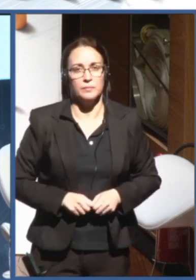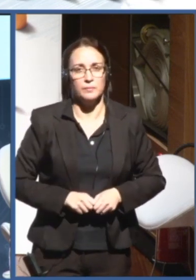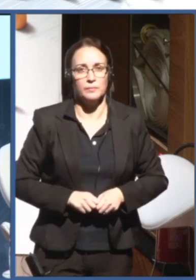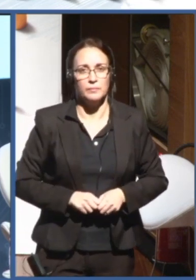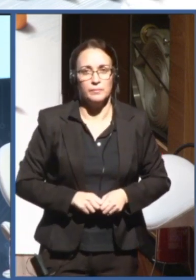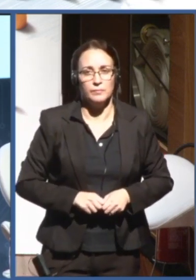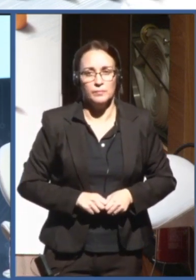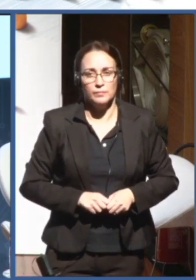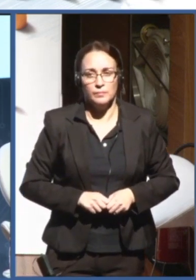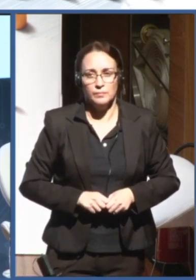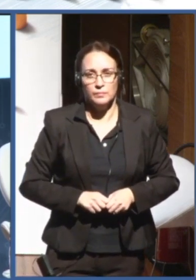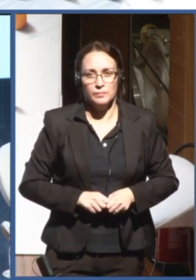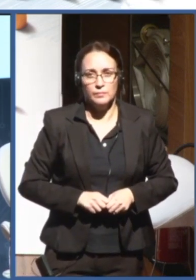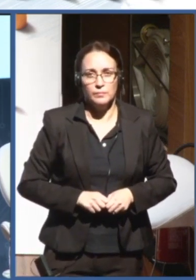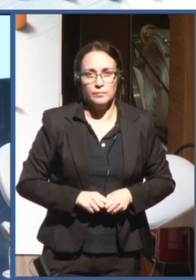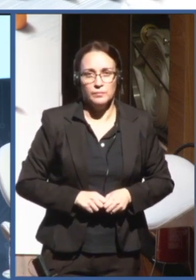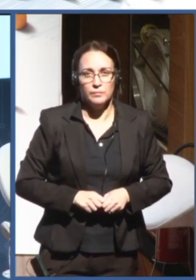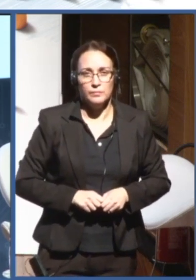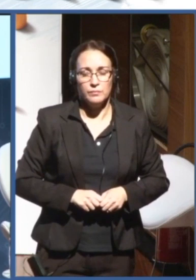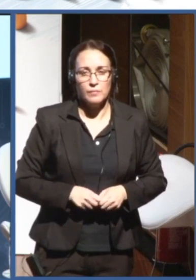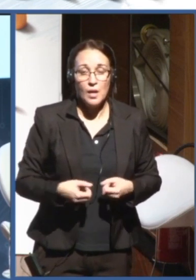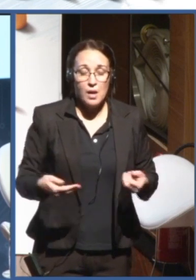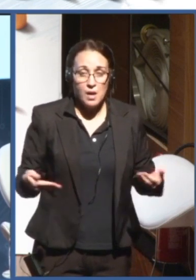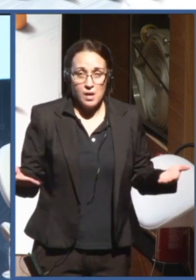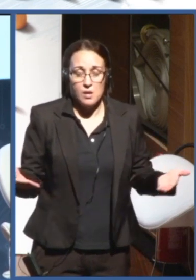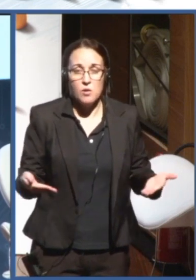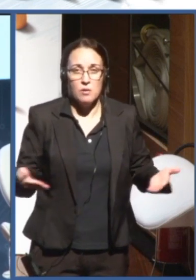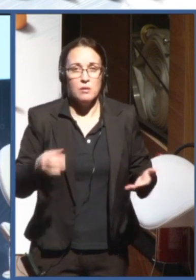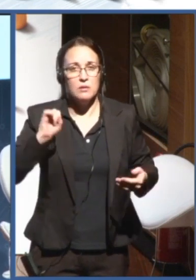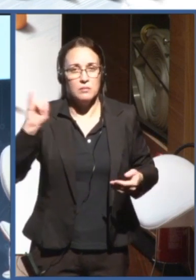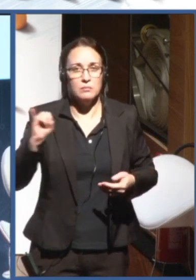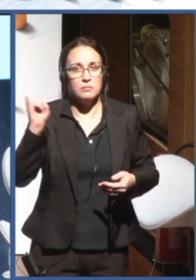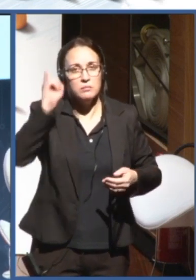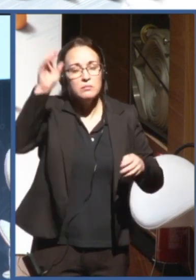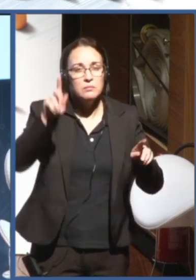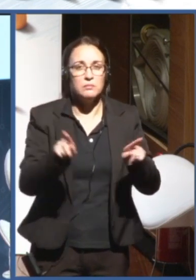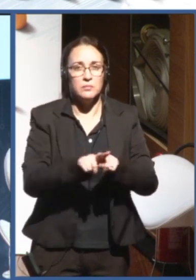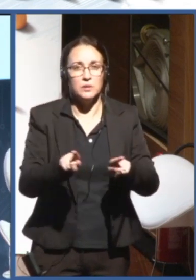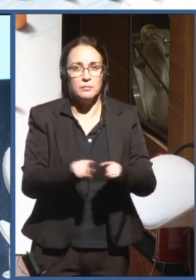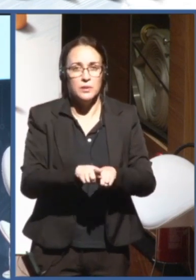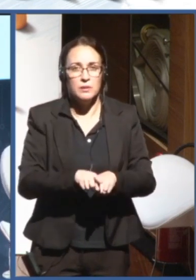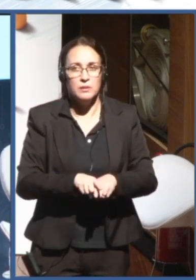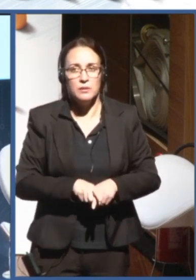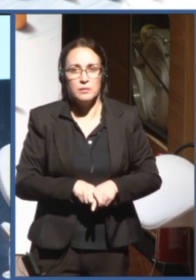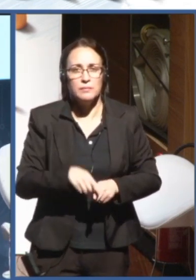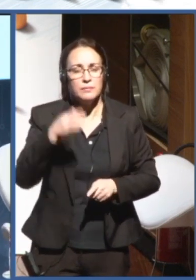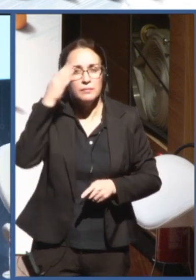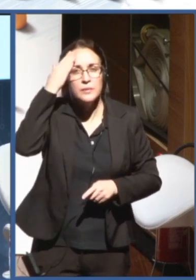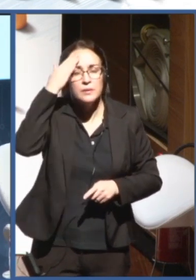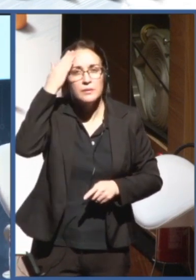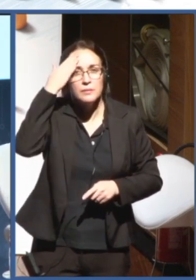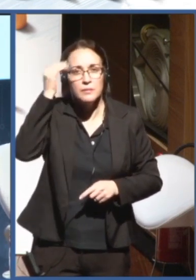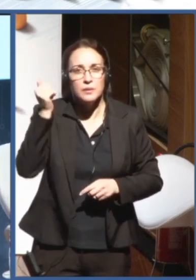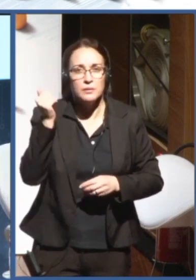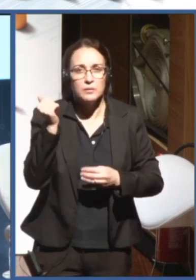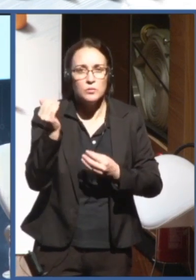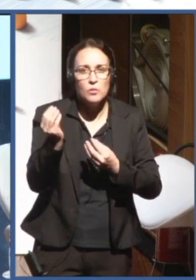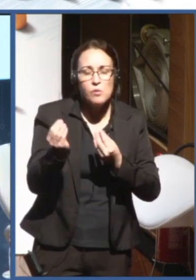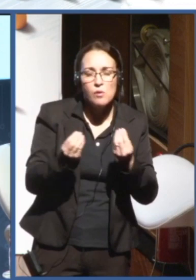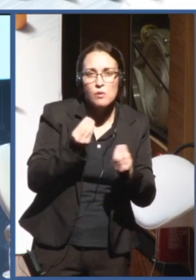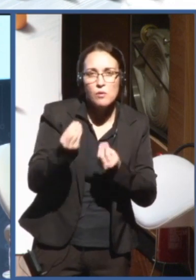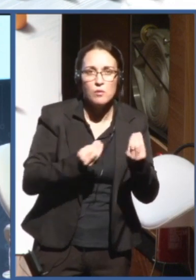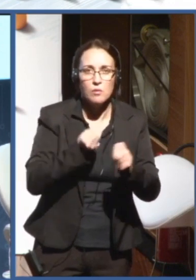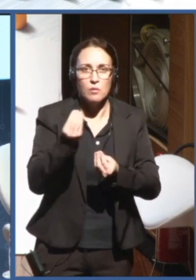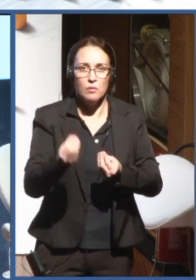important, very important one, is also to recognize, to tackle the prevalence of discrimination in AI